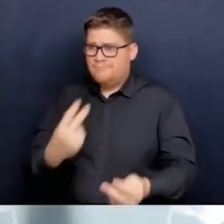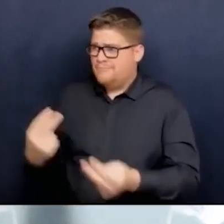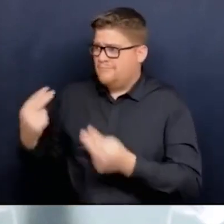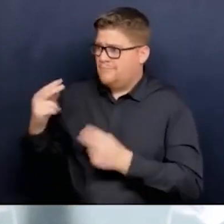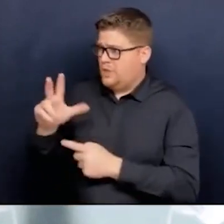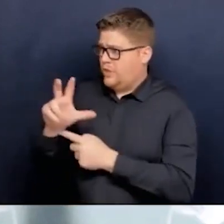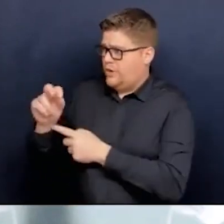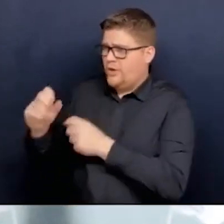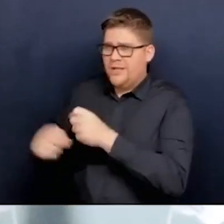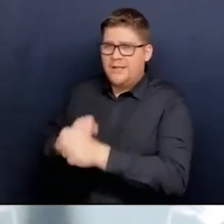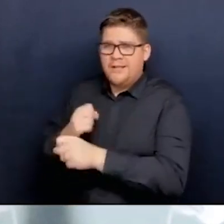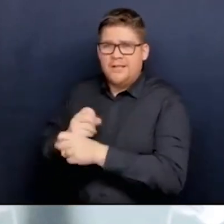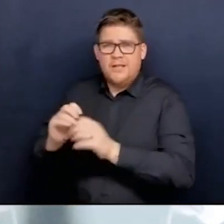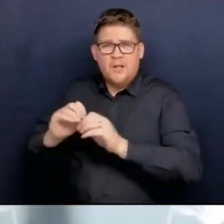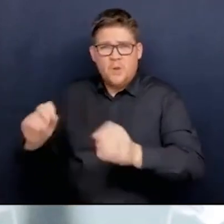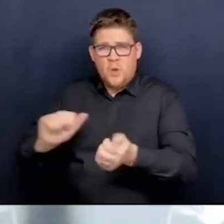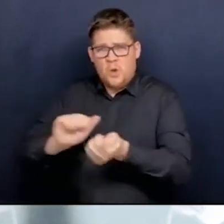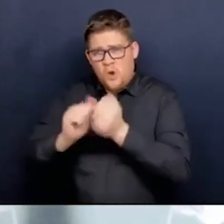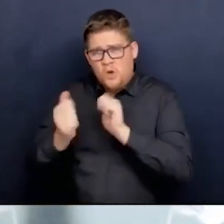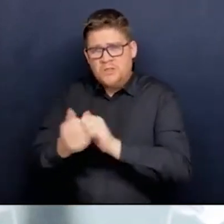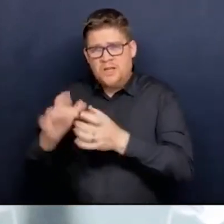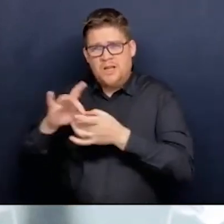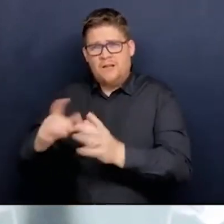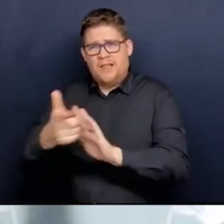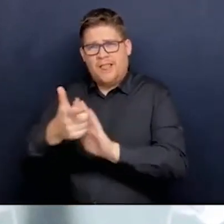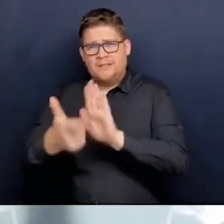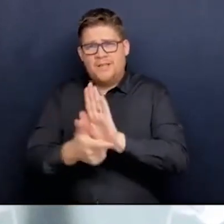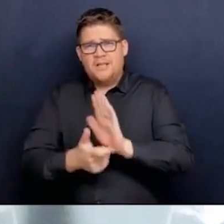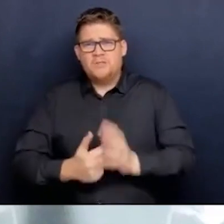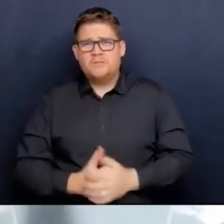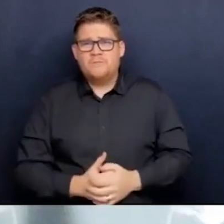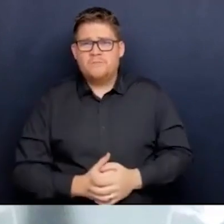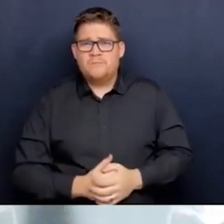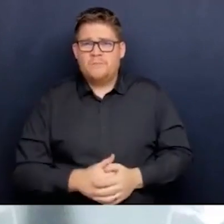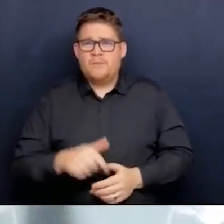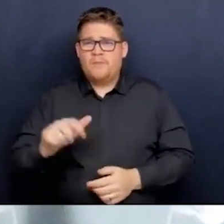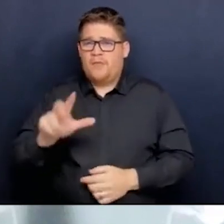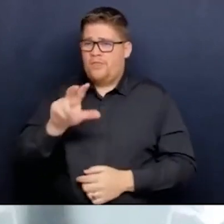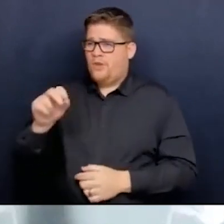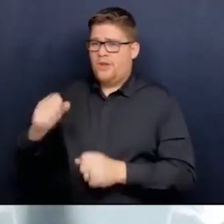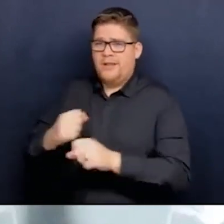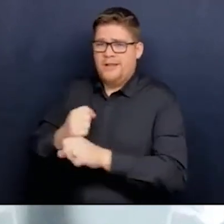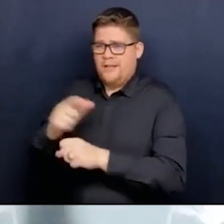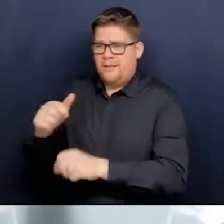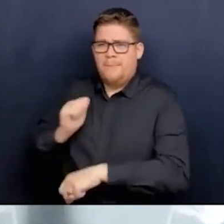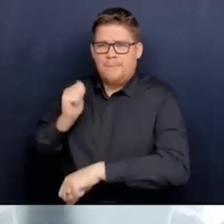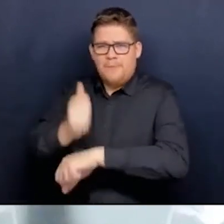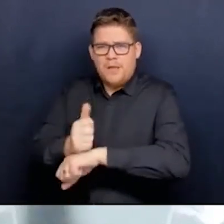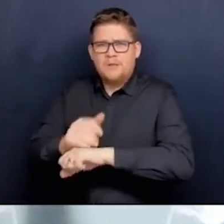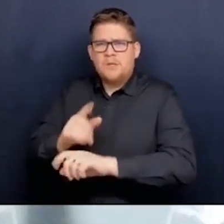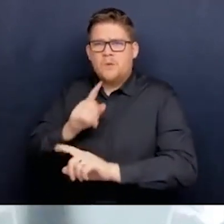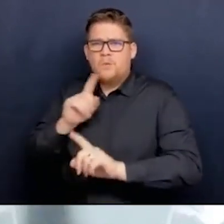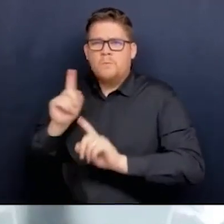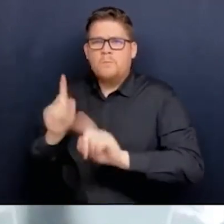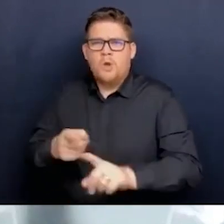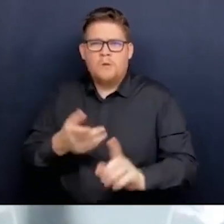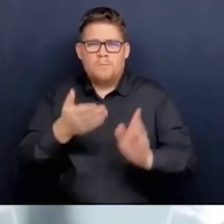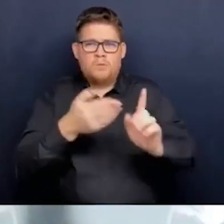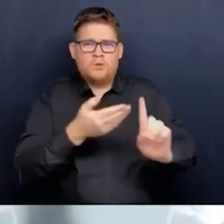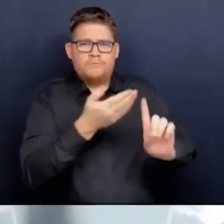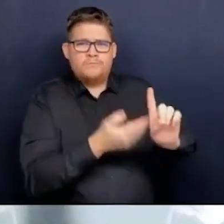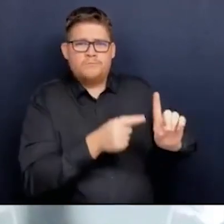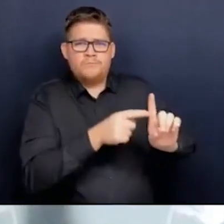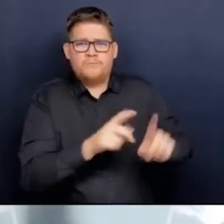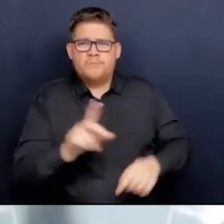came out of a very significant report done by an expert in the field, Harry Caton,